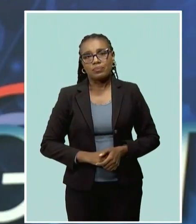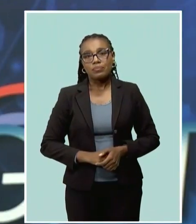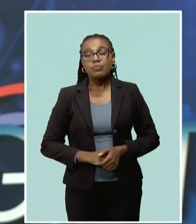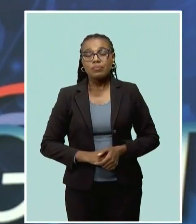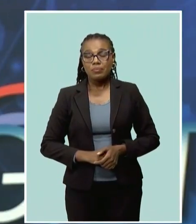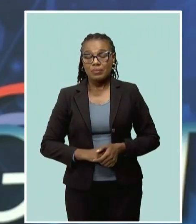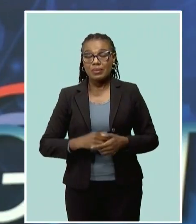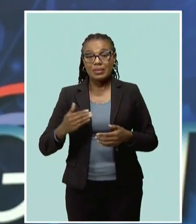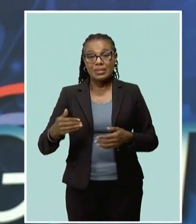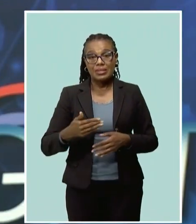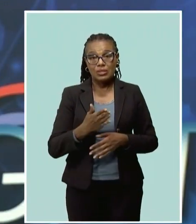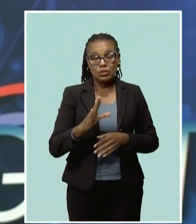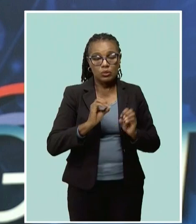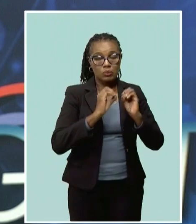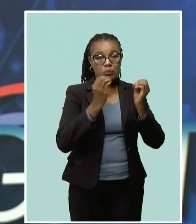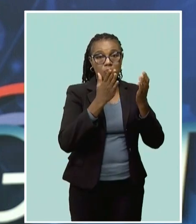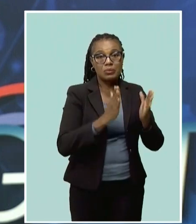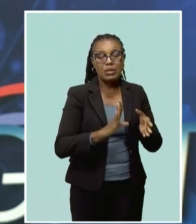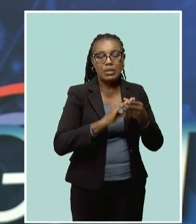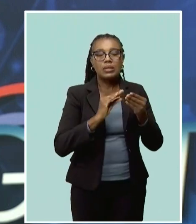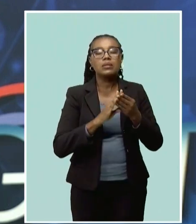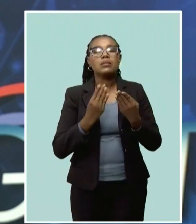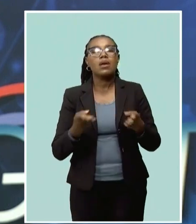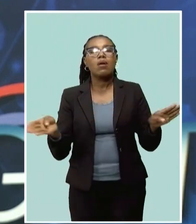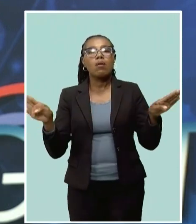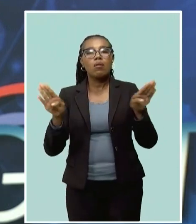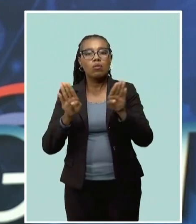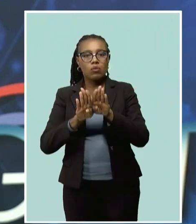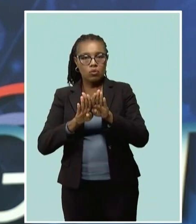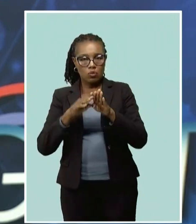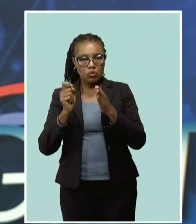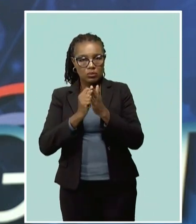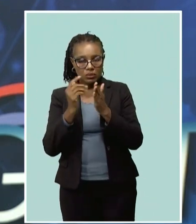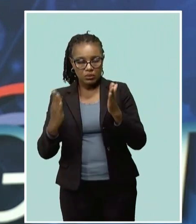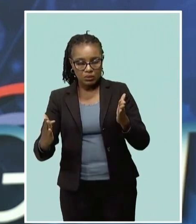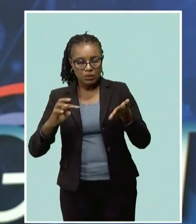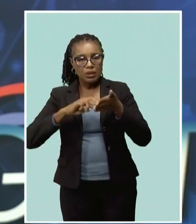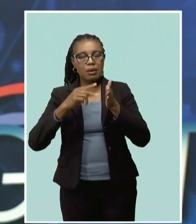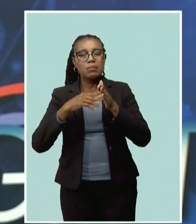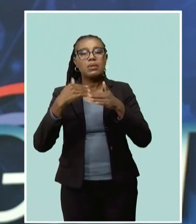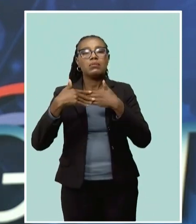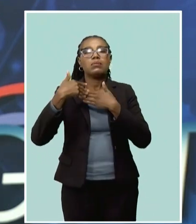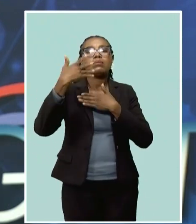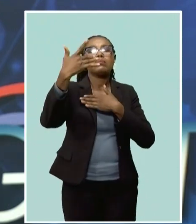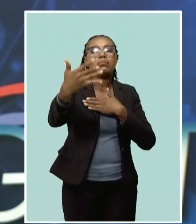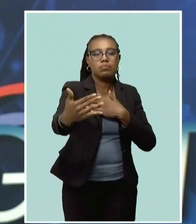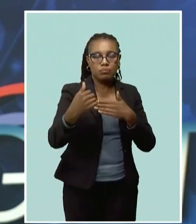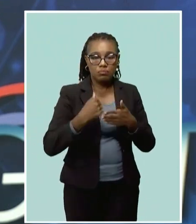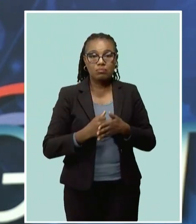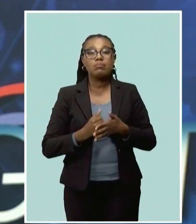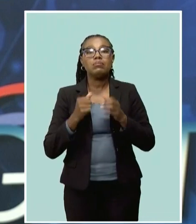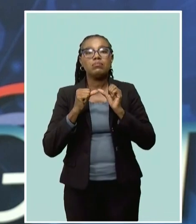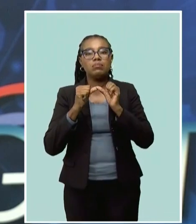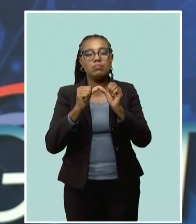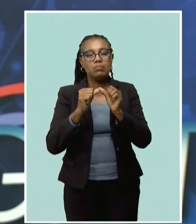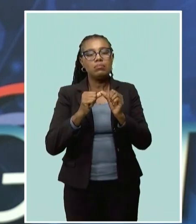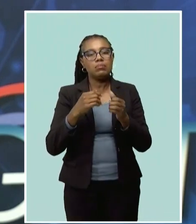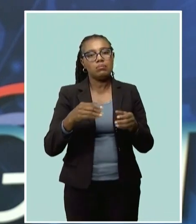officials said keeping the season closed was ensuring the long-term benefits and sustainability of the sea eggs.